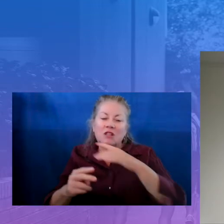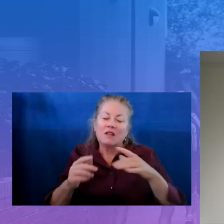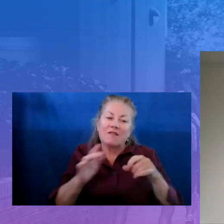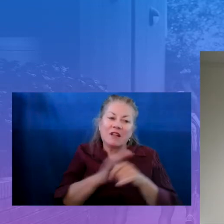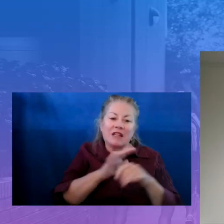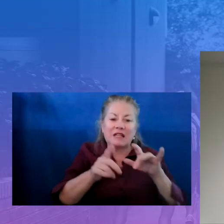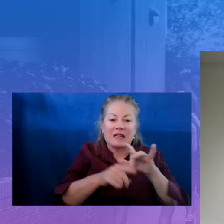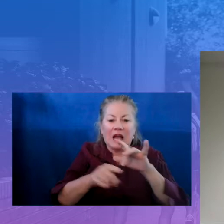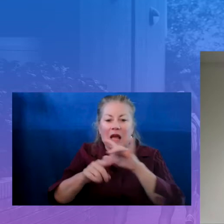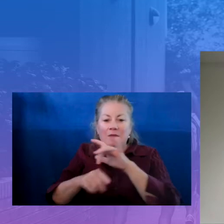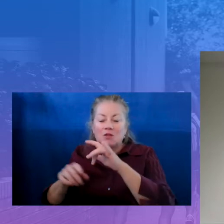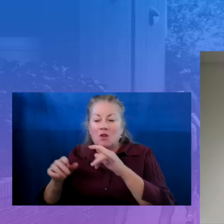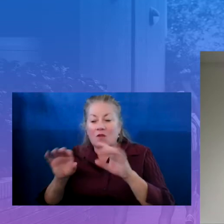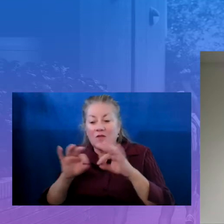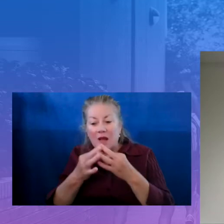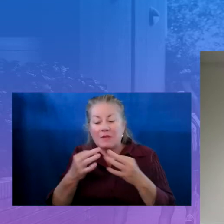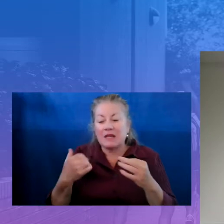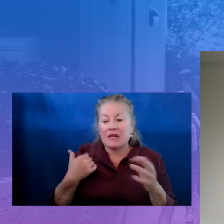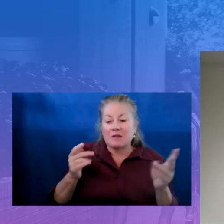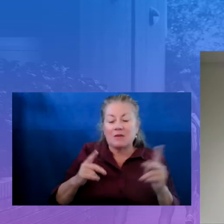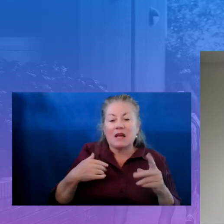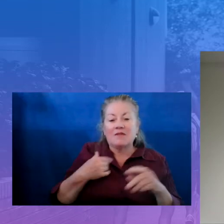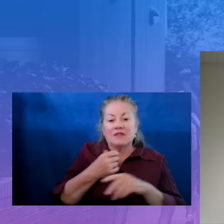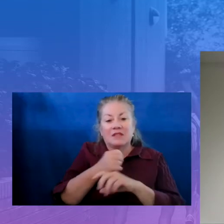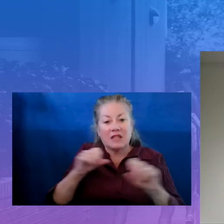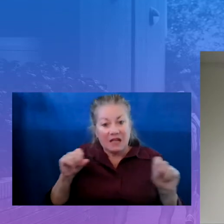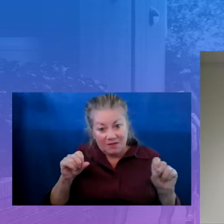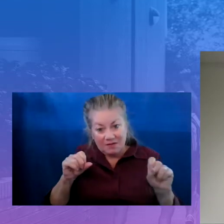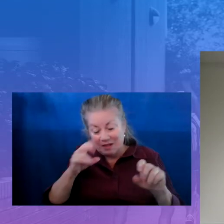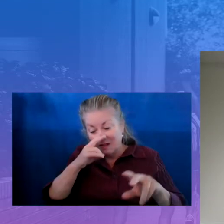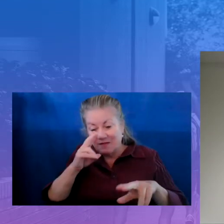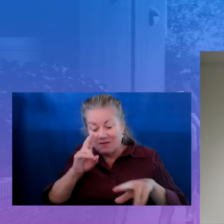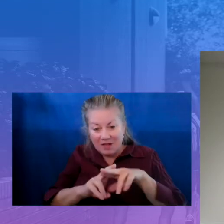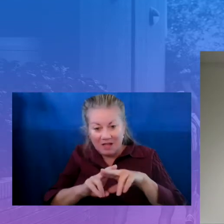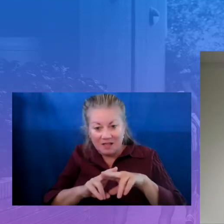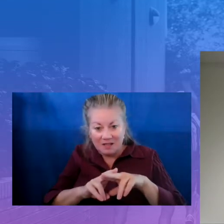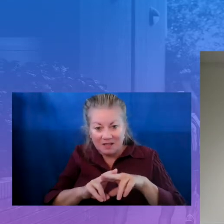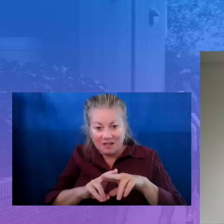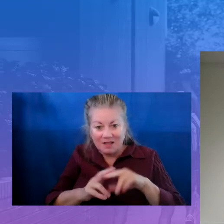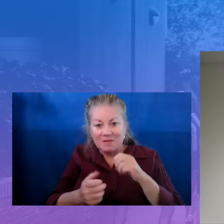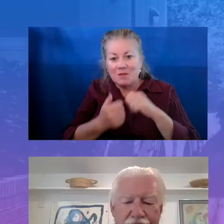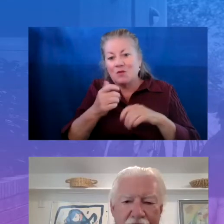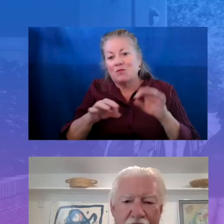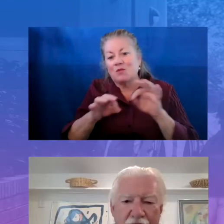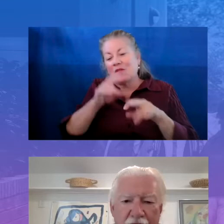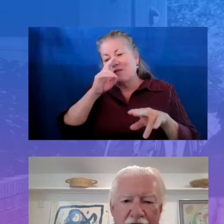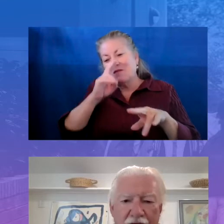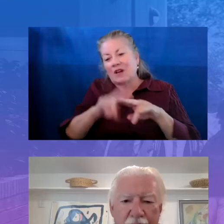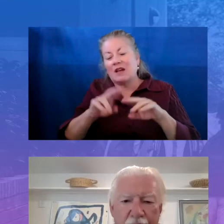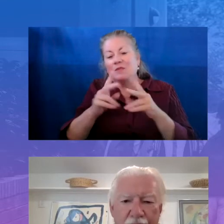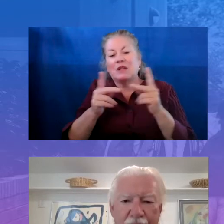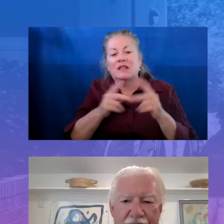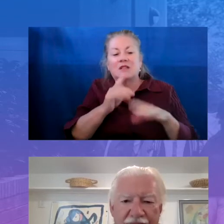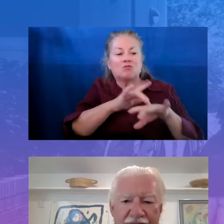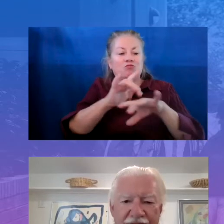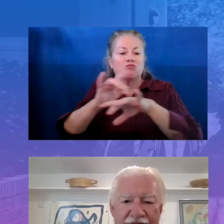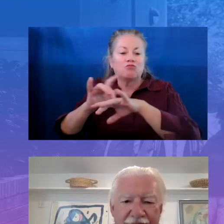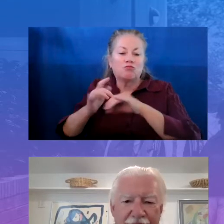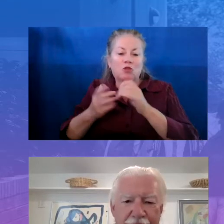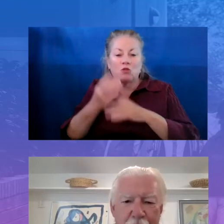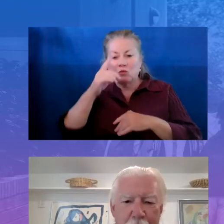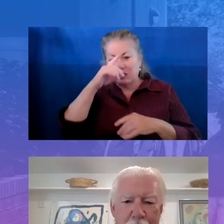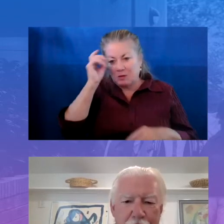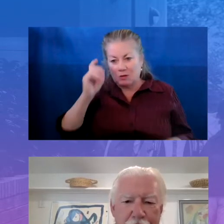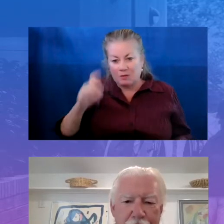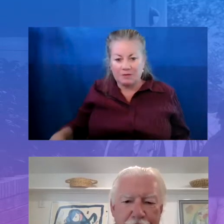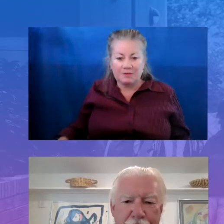and fun, really most importantly, fun places to go over the summer. And say, Terry, last summer we